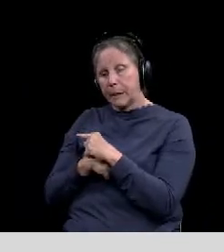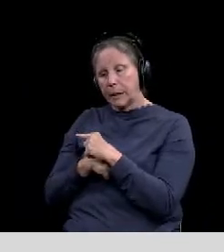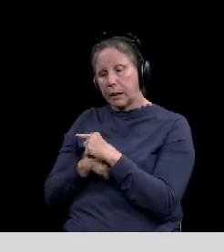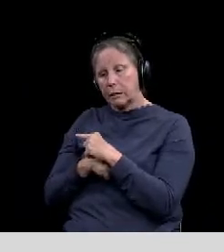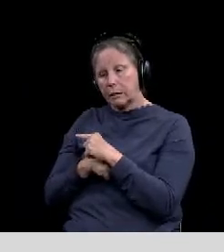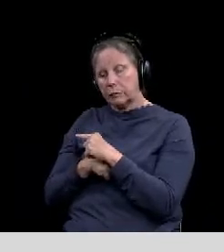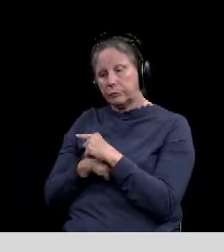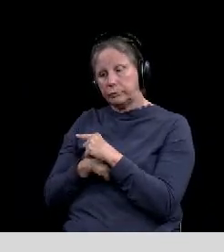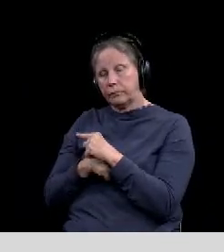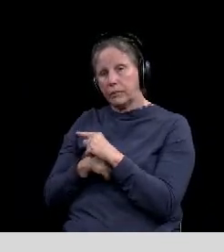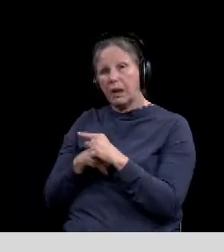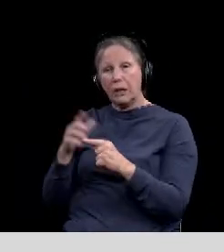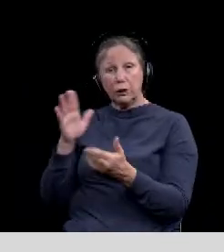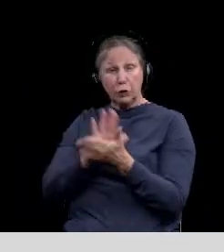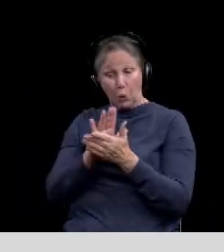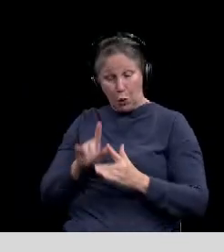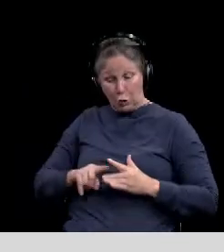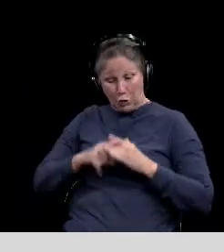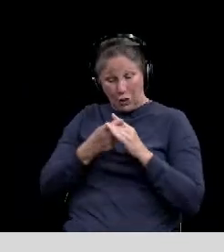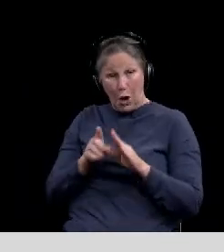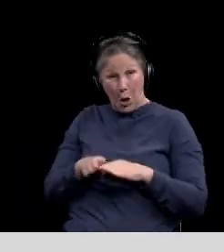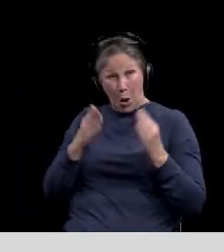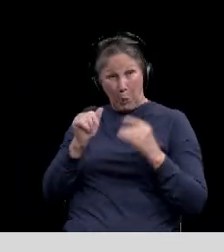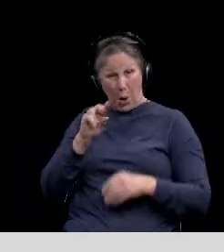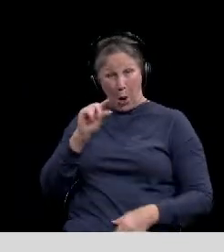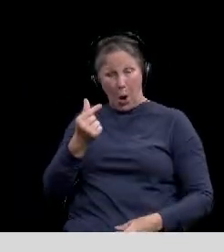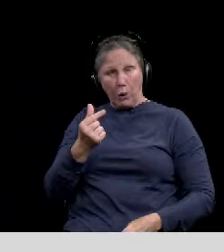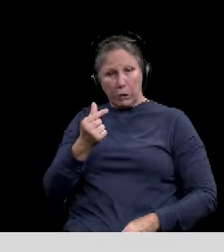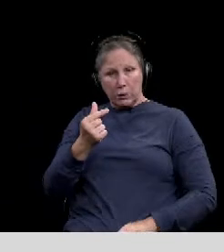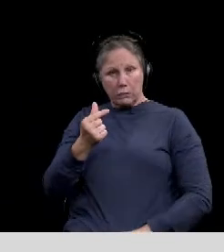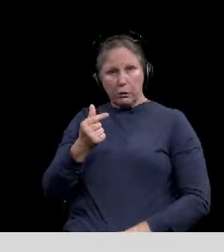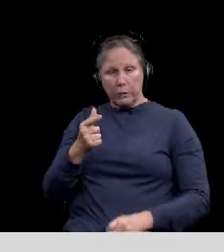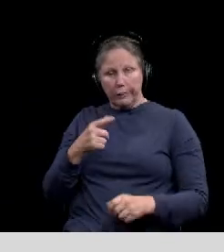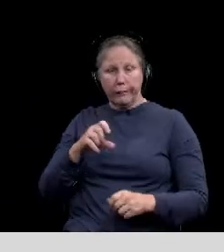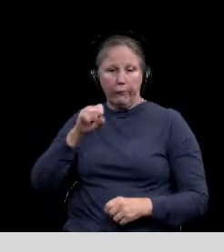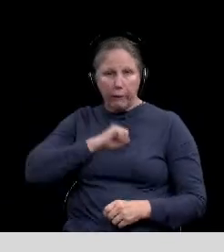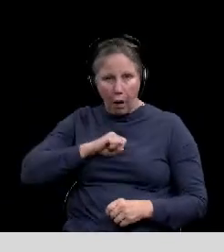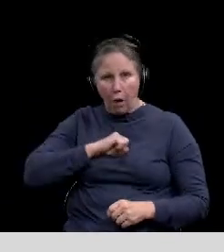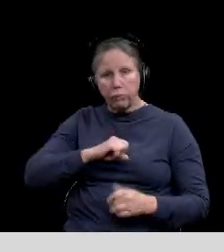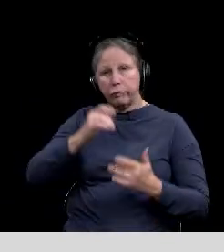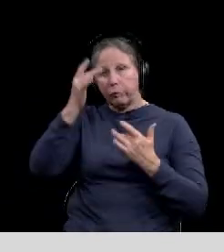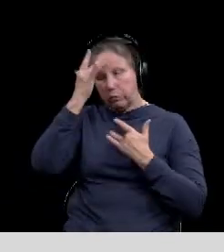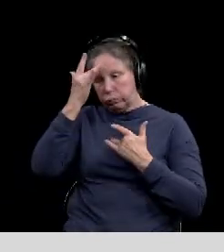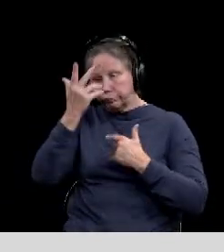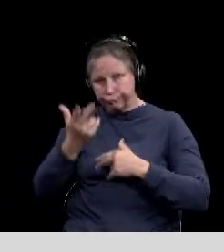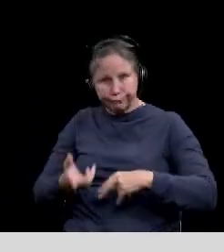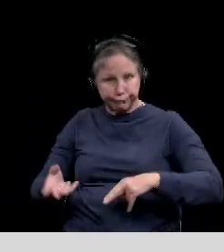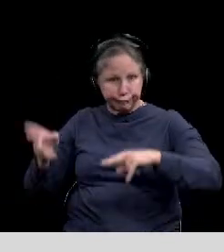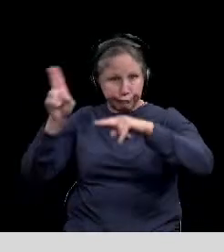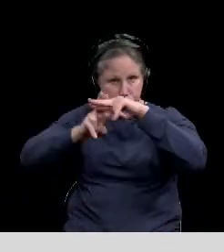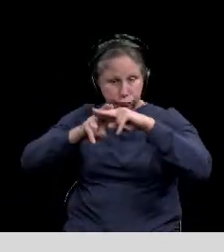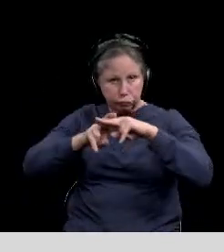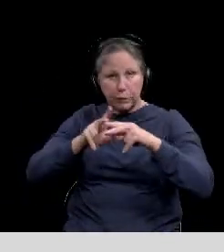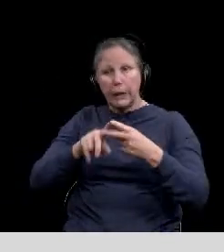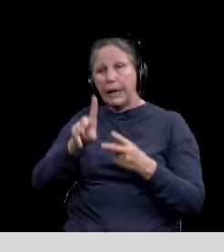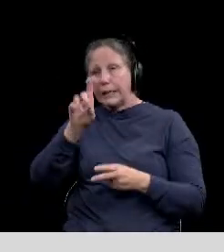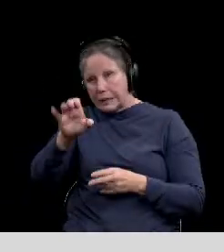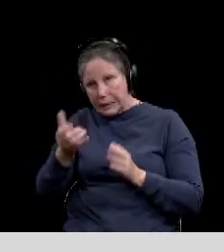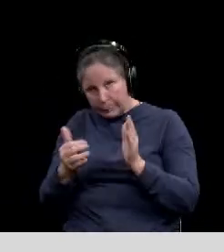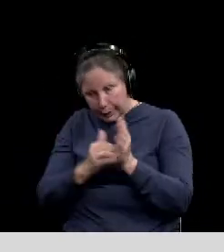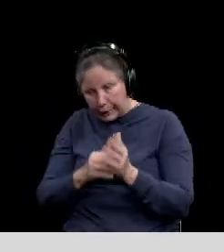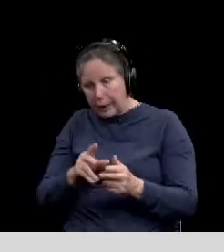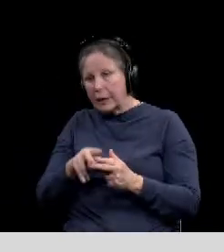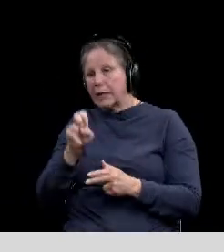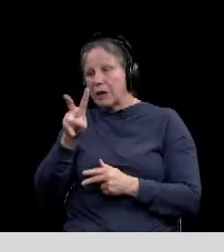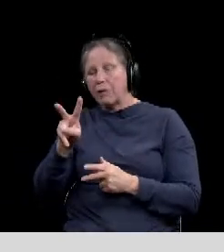that around the typical school start date in August, of course, cough and cold illness has gone up. And of course, it goes up in December, November as